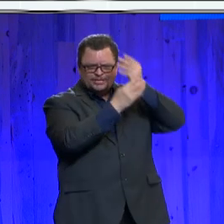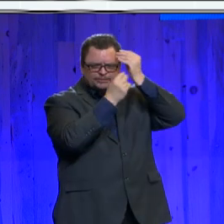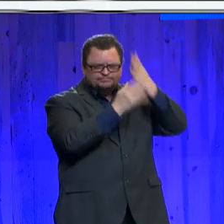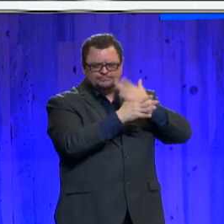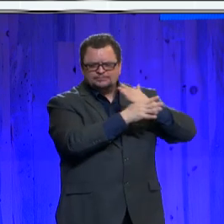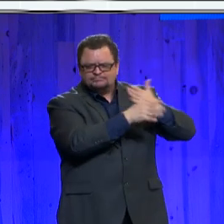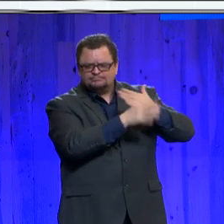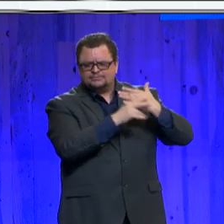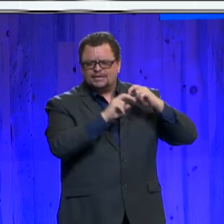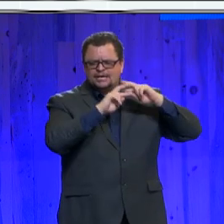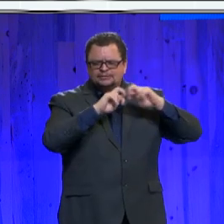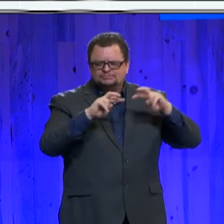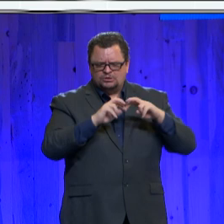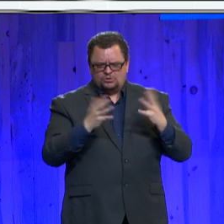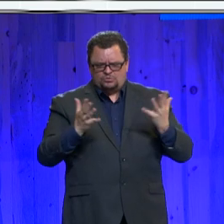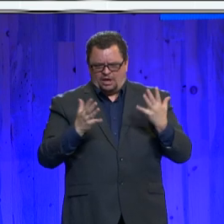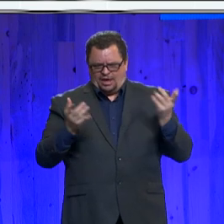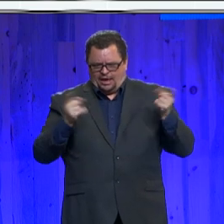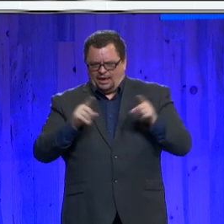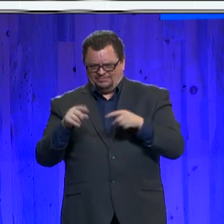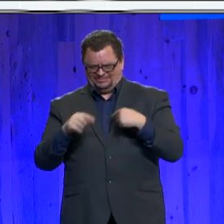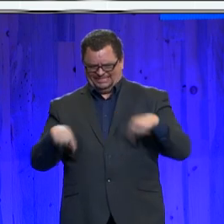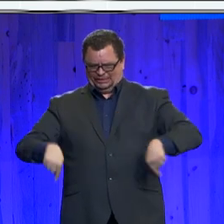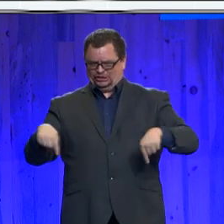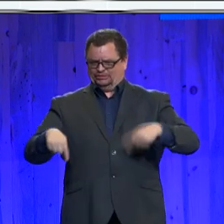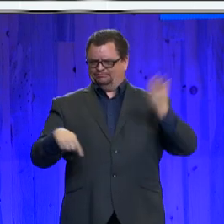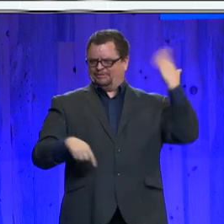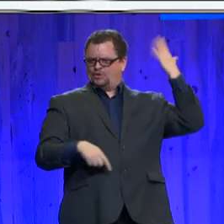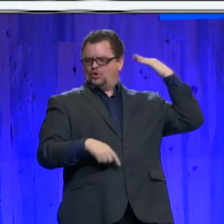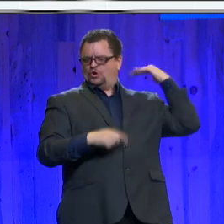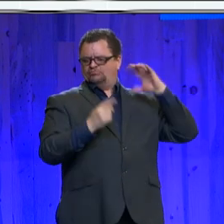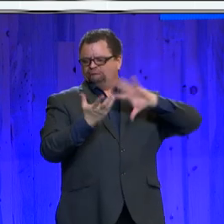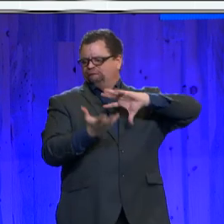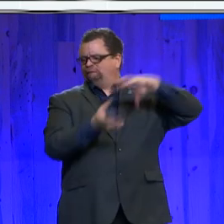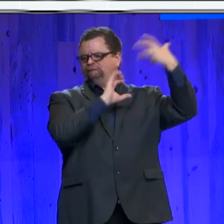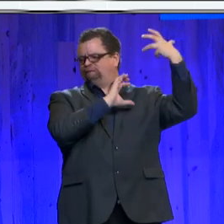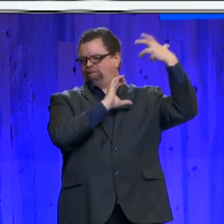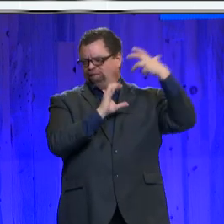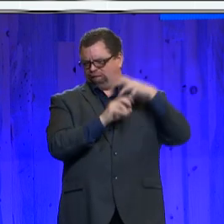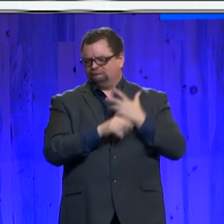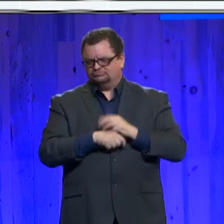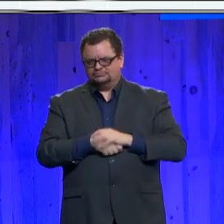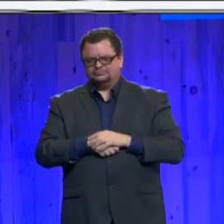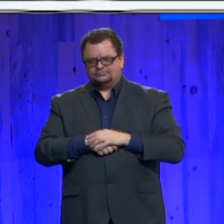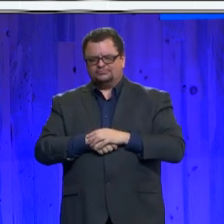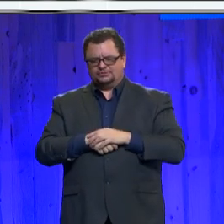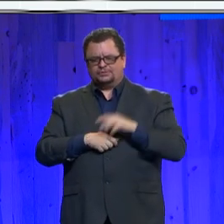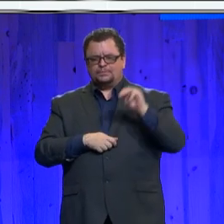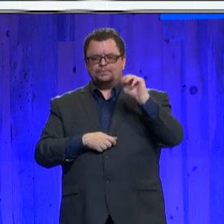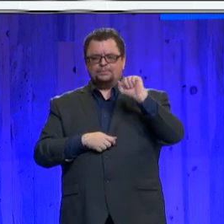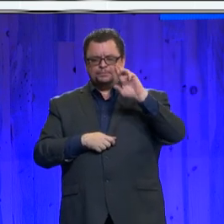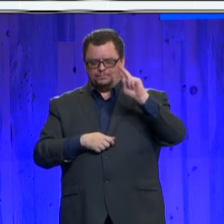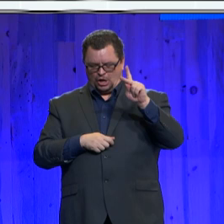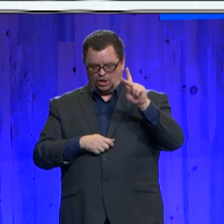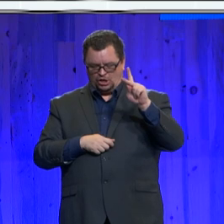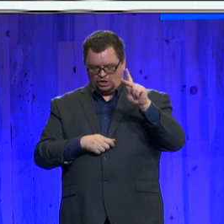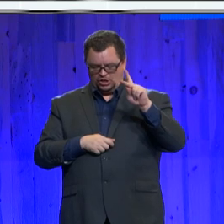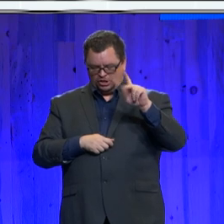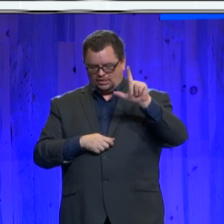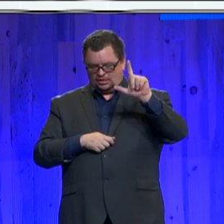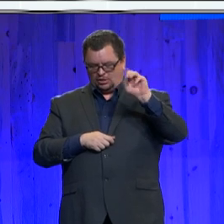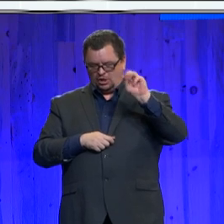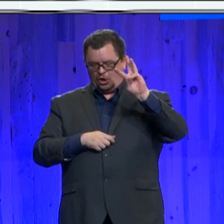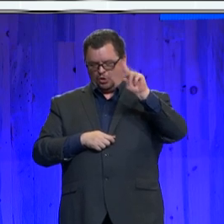past natural disasters. I also thank our treasurer, Mark Louderman, and his team for recently adding public trustee